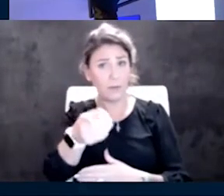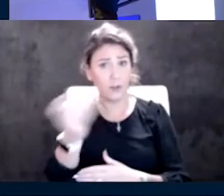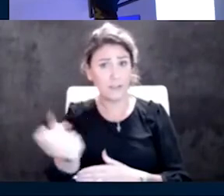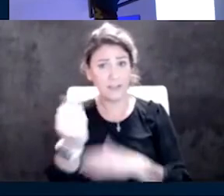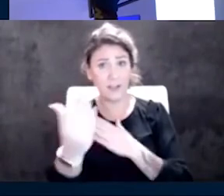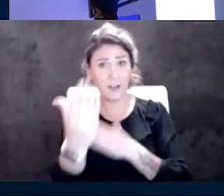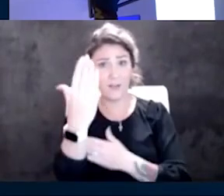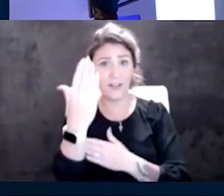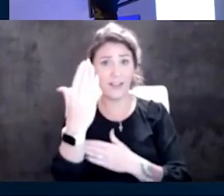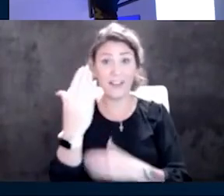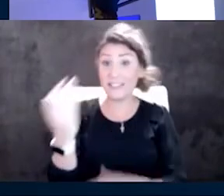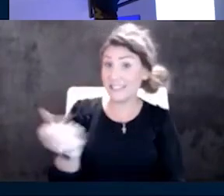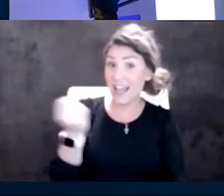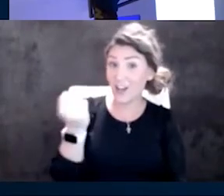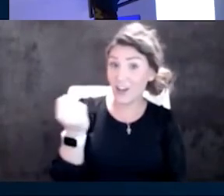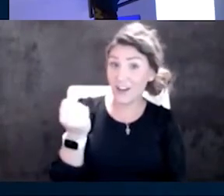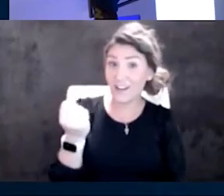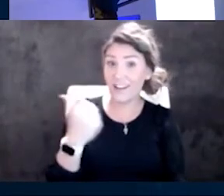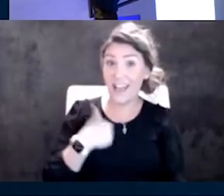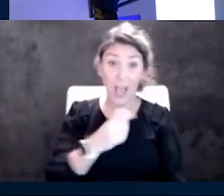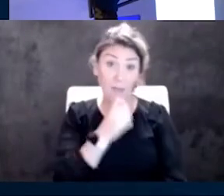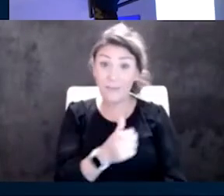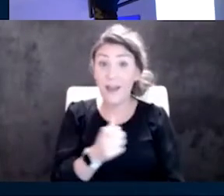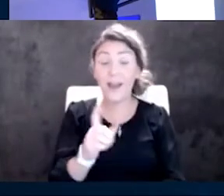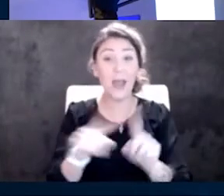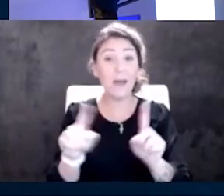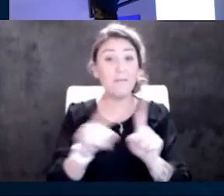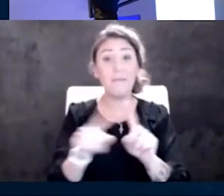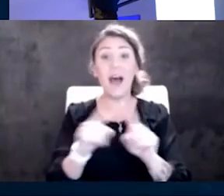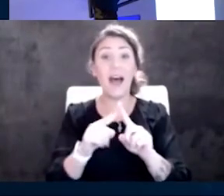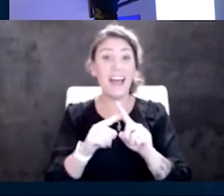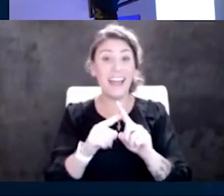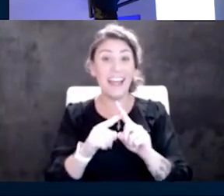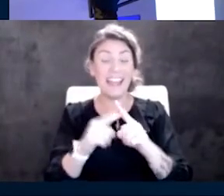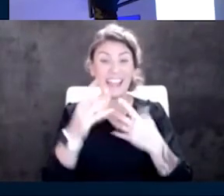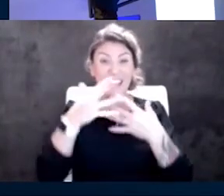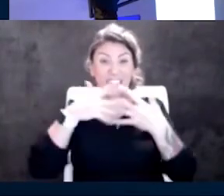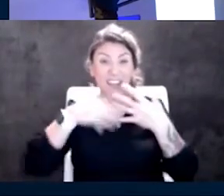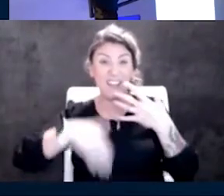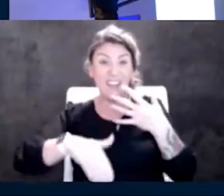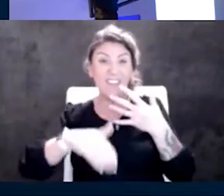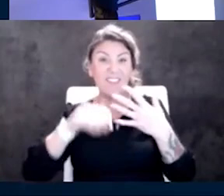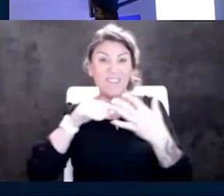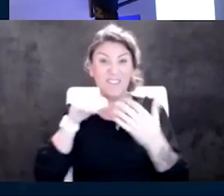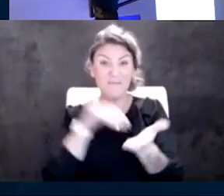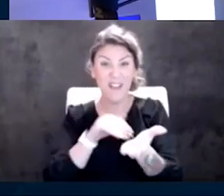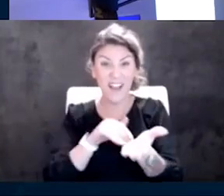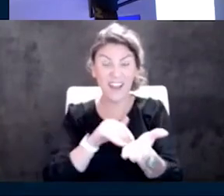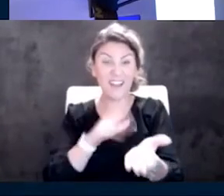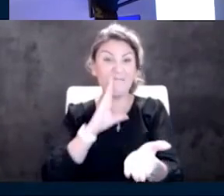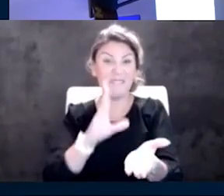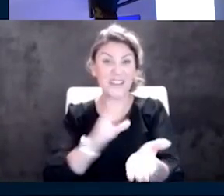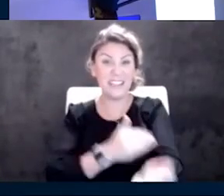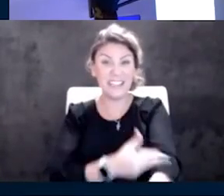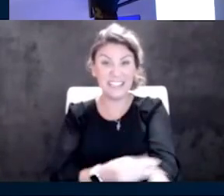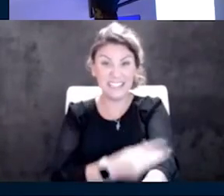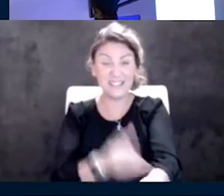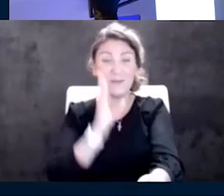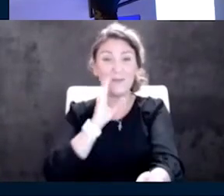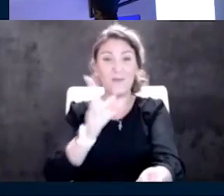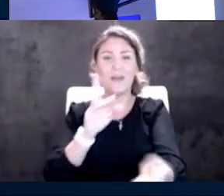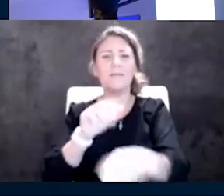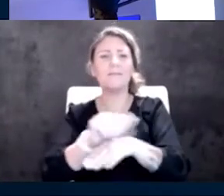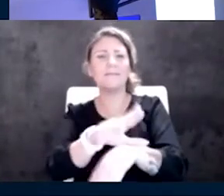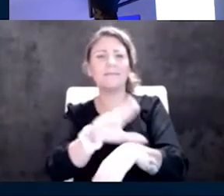On Saturday? I'm not, but our phlebotomist will be. Excellent. Excellent. Okay. Well, we'll send Nancy down there. Maybe she'll run into